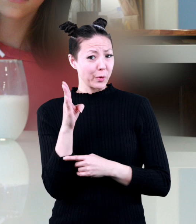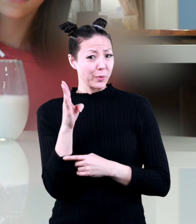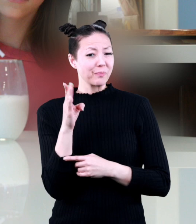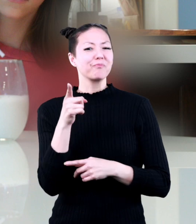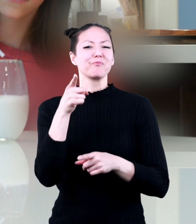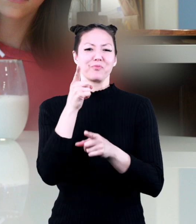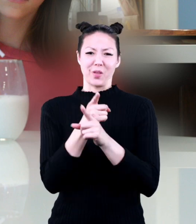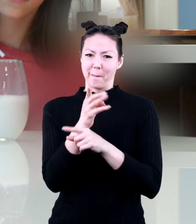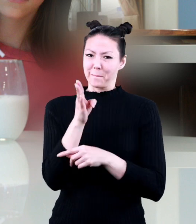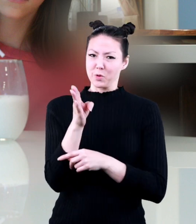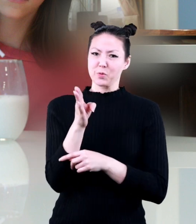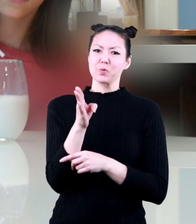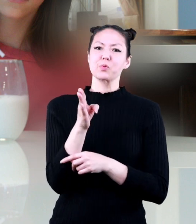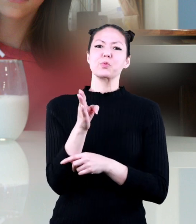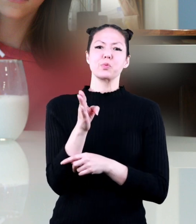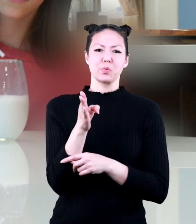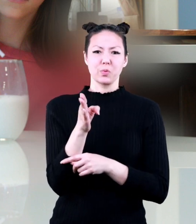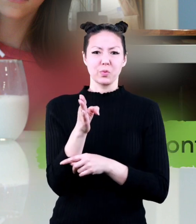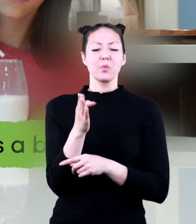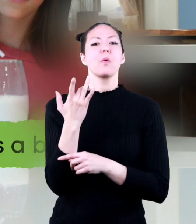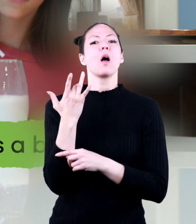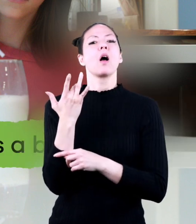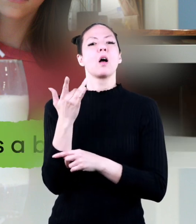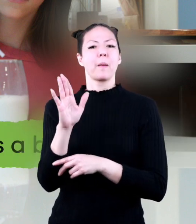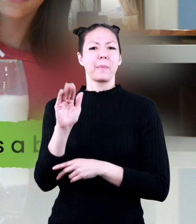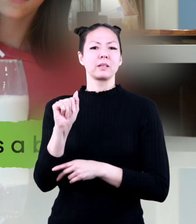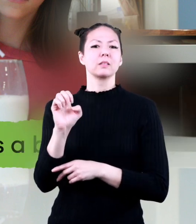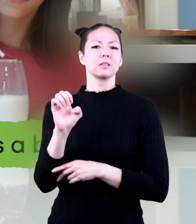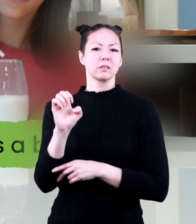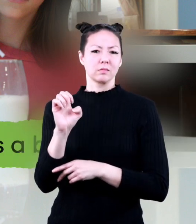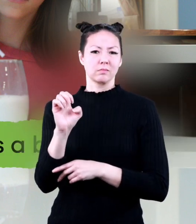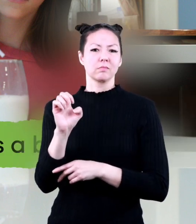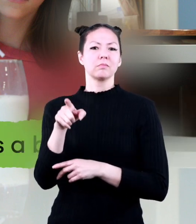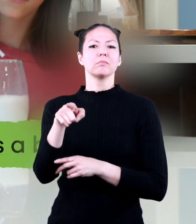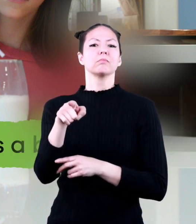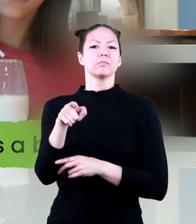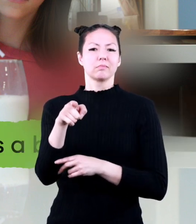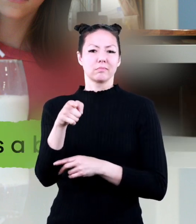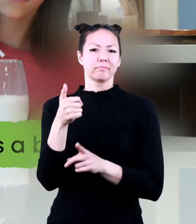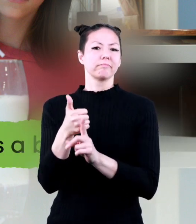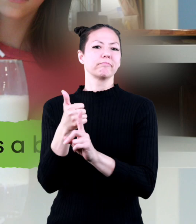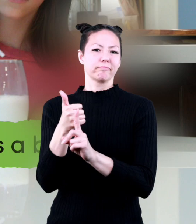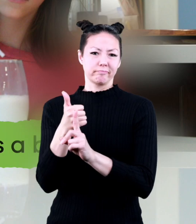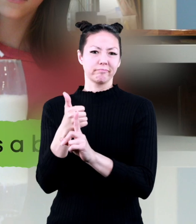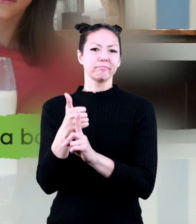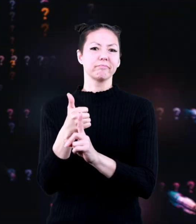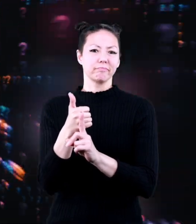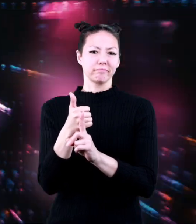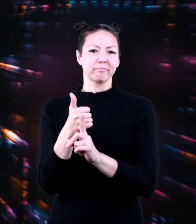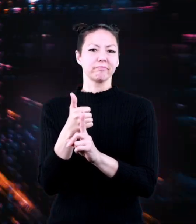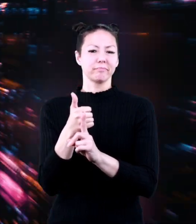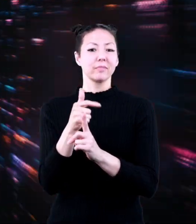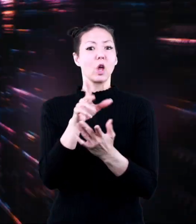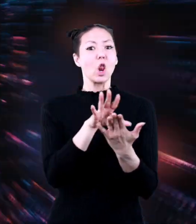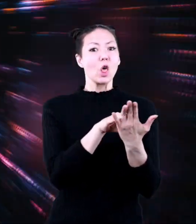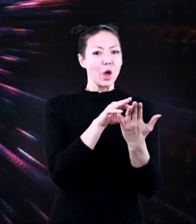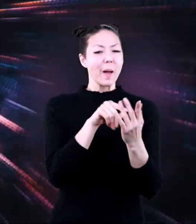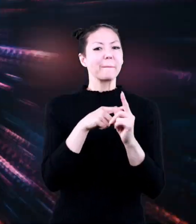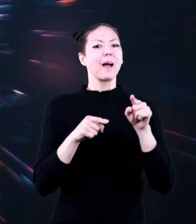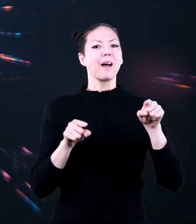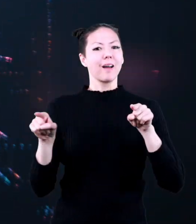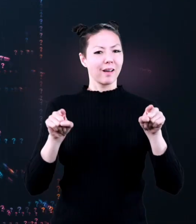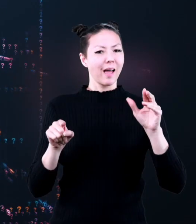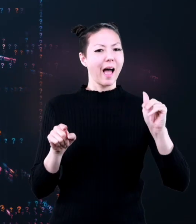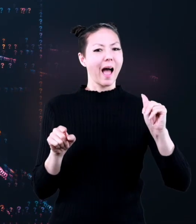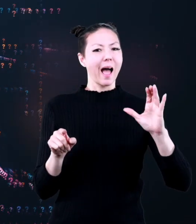said blue you are absolutely right because her cup contains a base a that we have